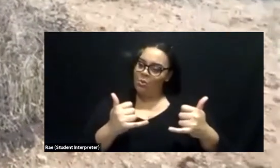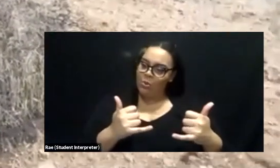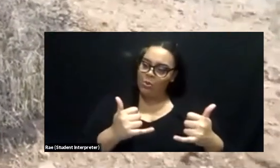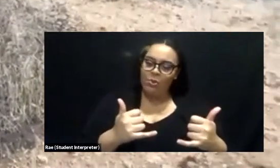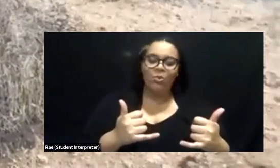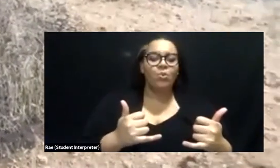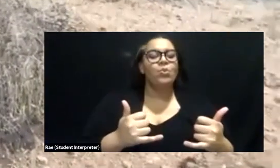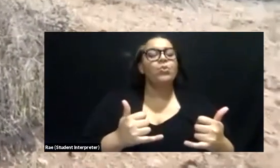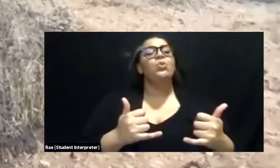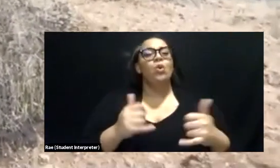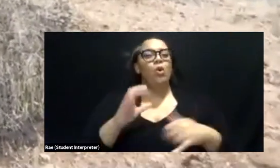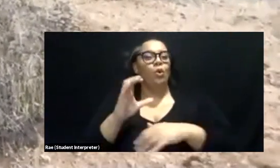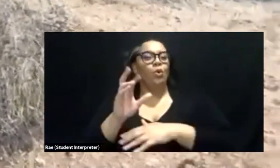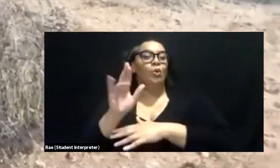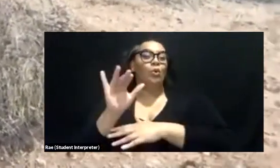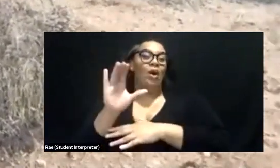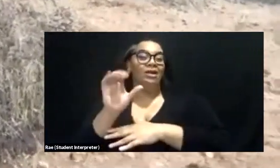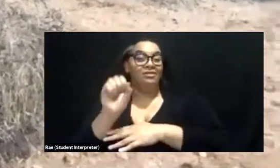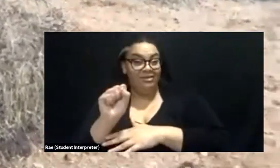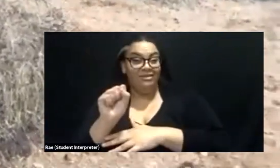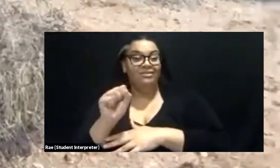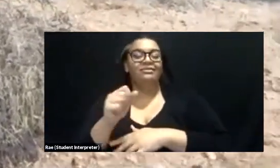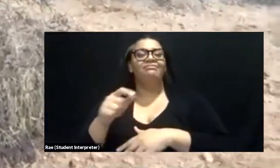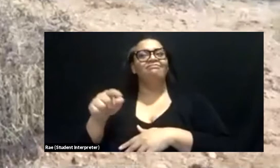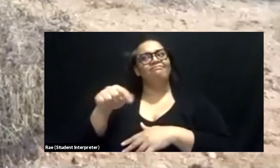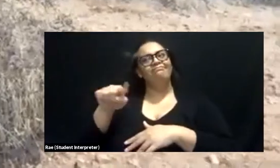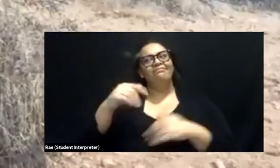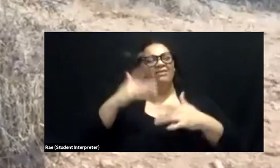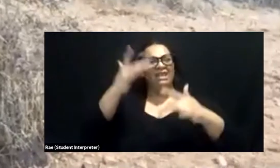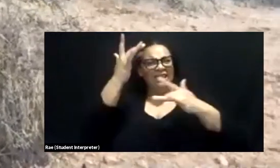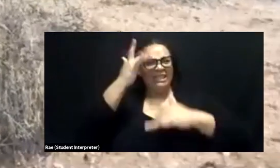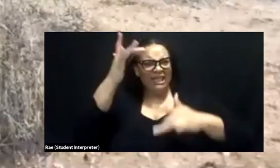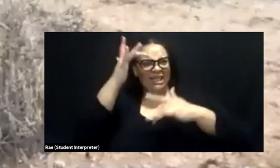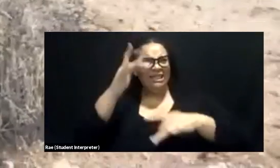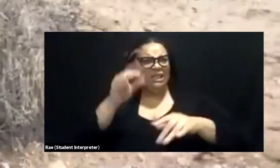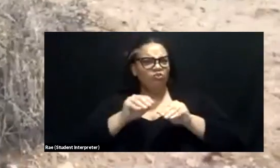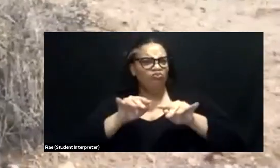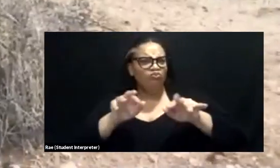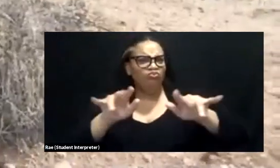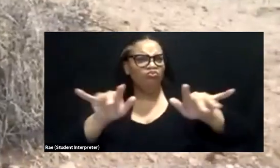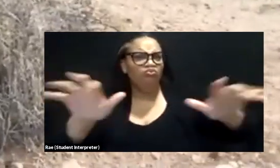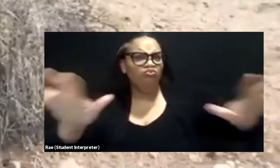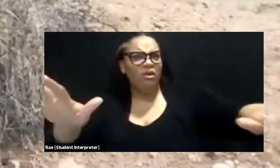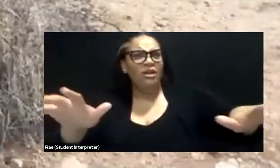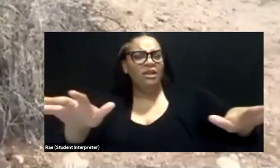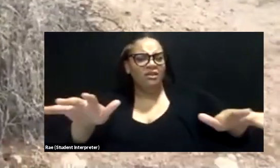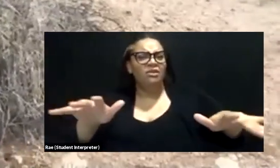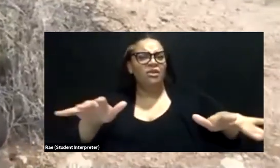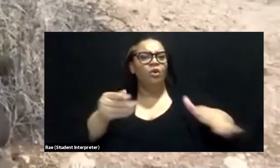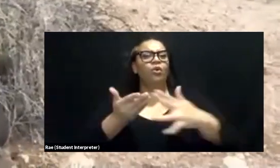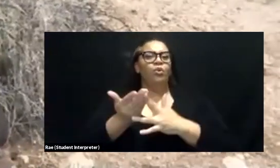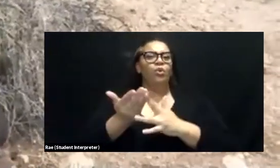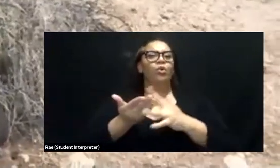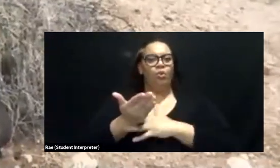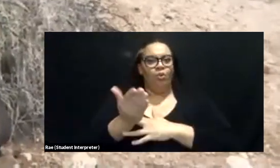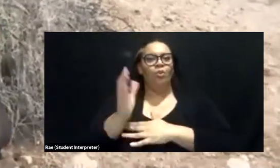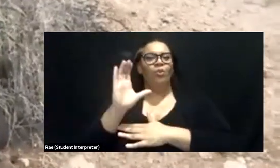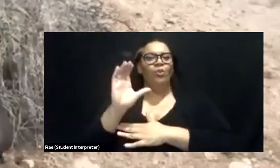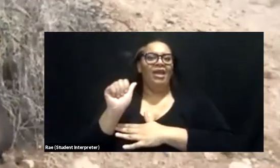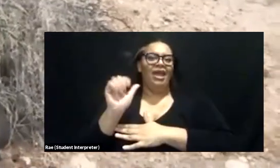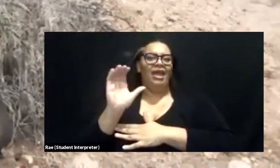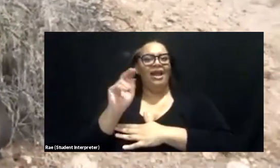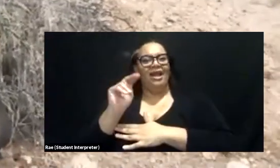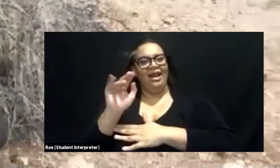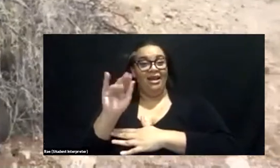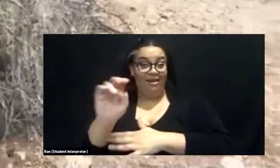We have a virus that's spreading through the canine population and it started with foxes and the biologists predict that it will